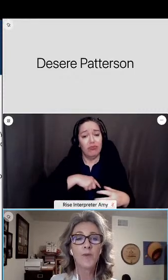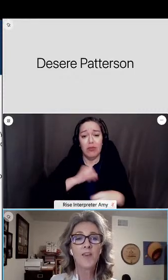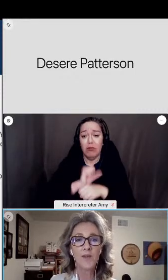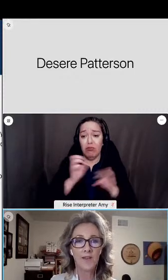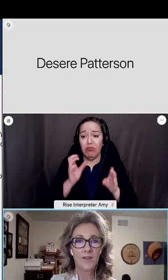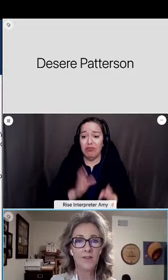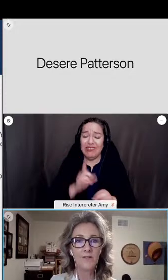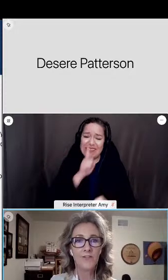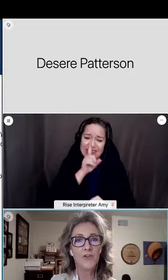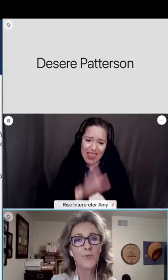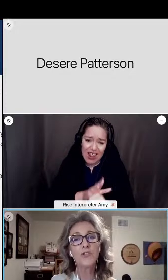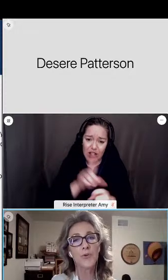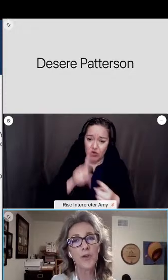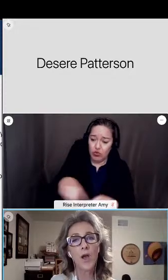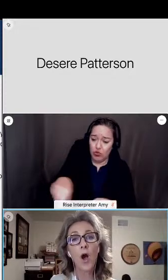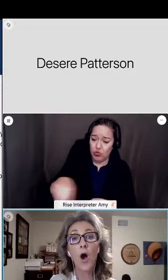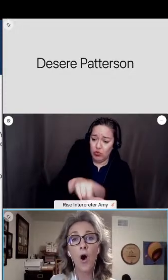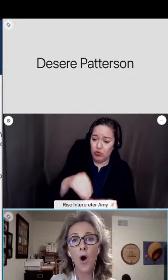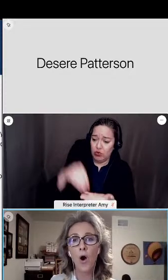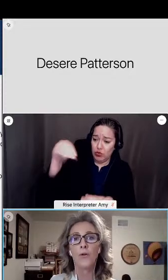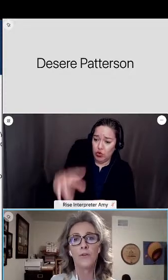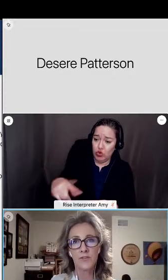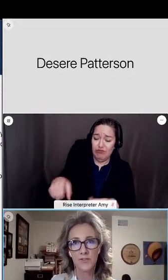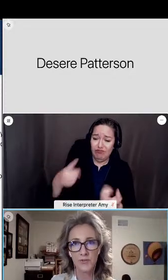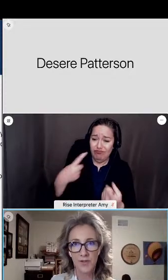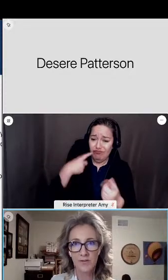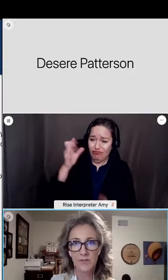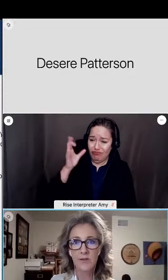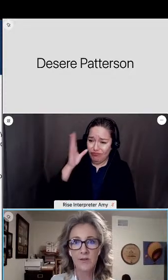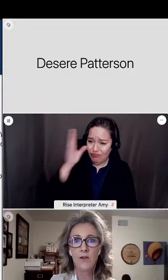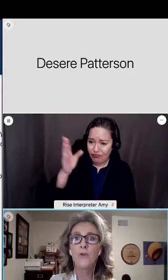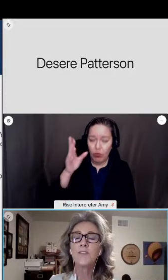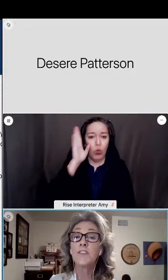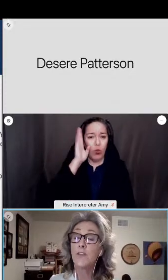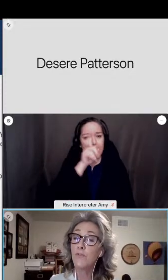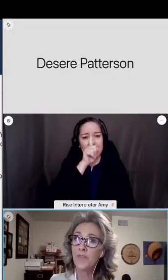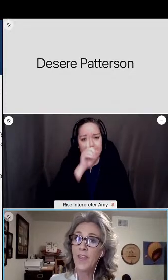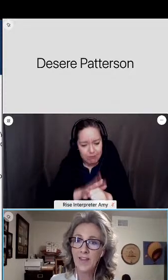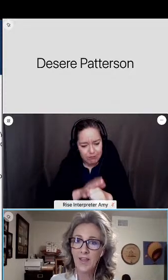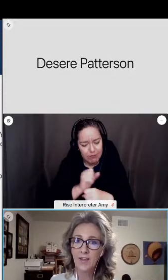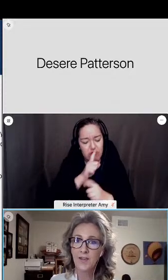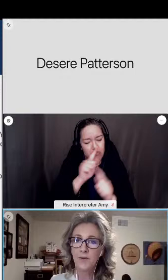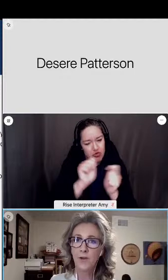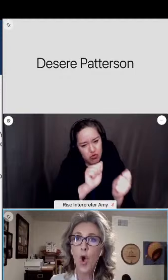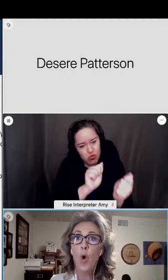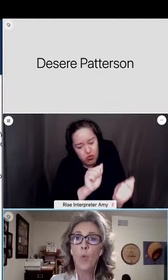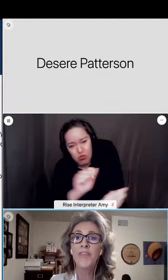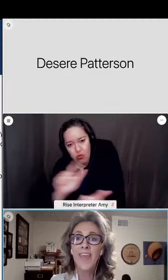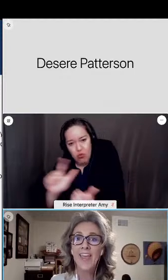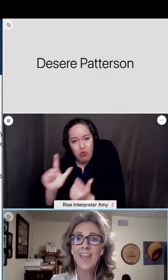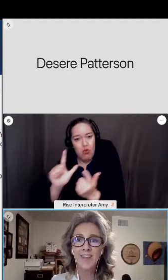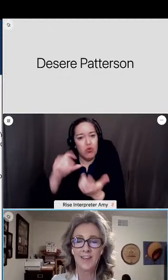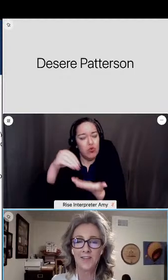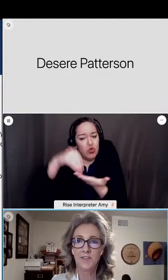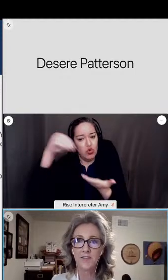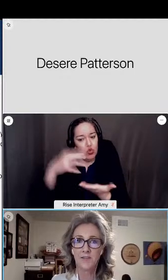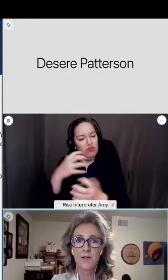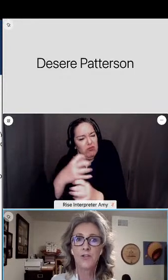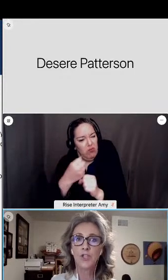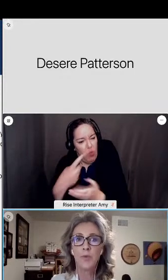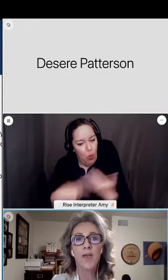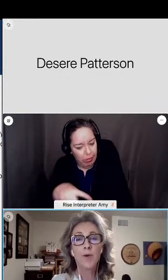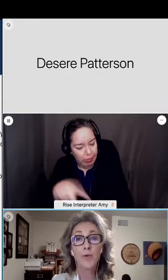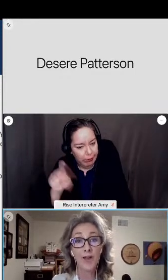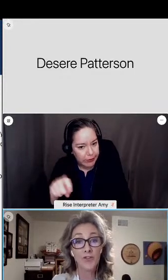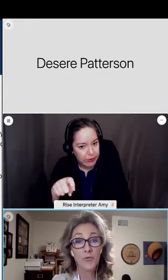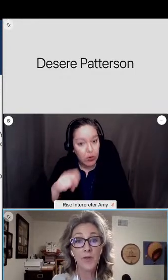we will be committed to ensuring all students receive what they need when they need it